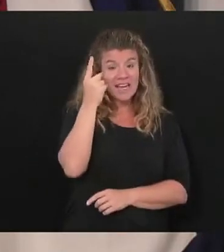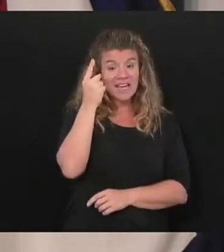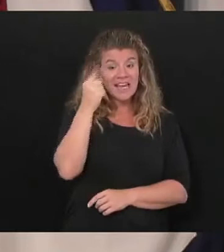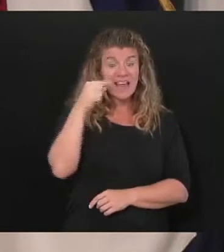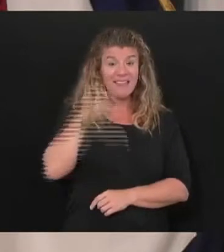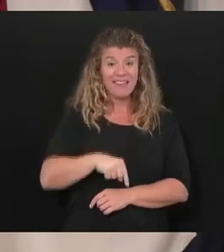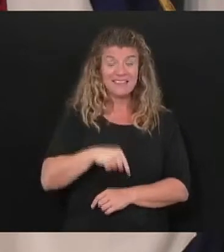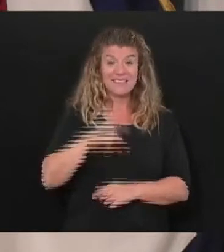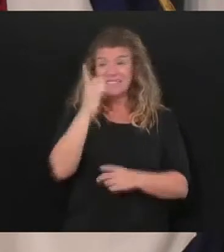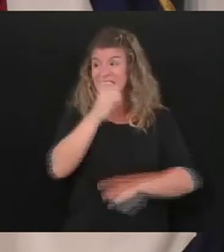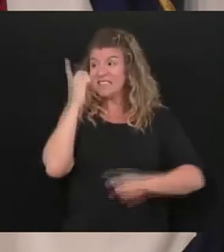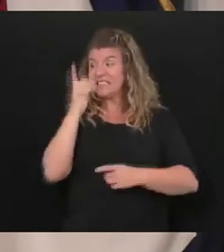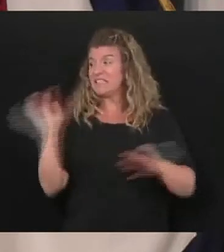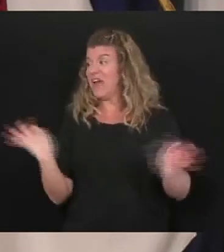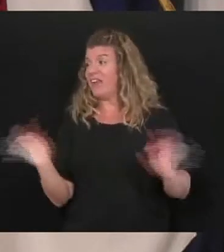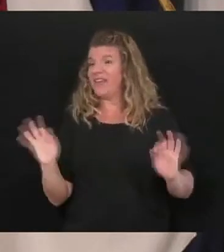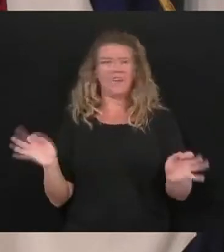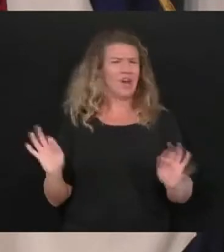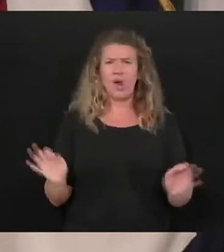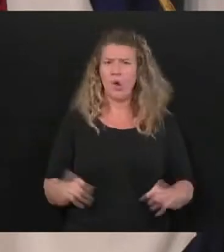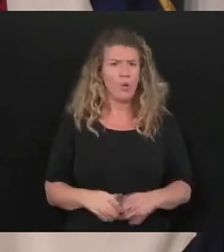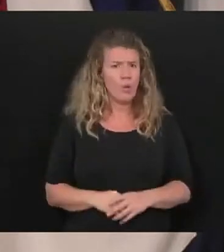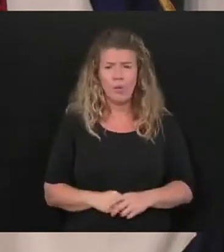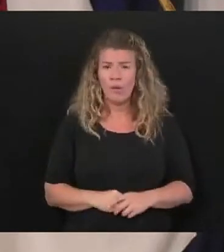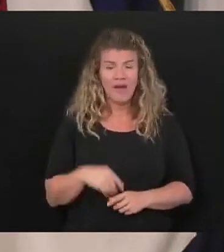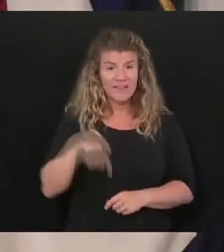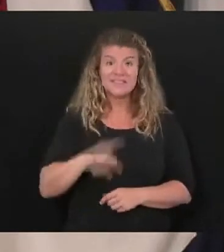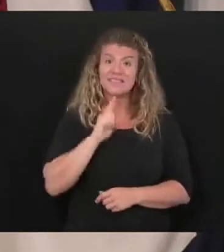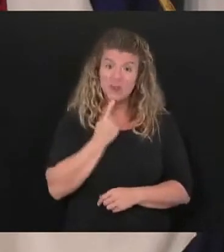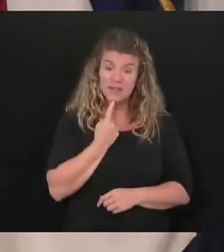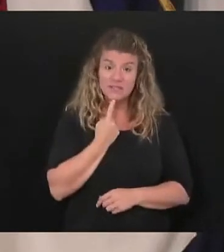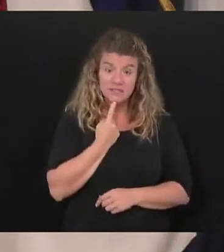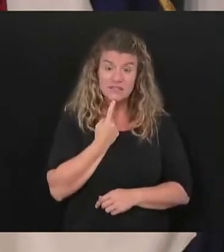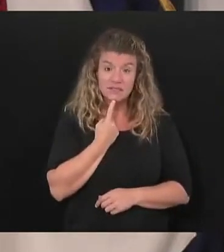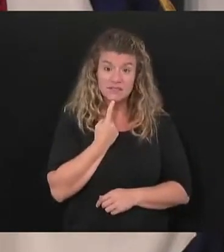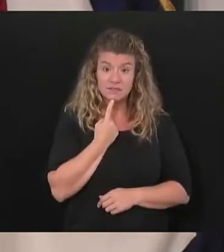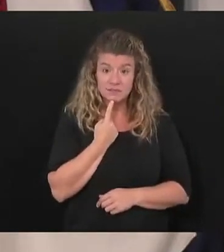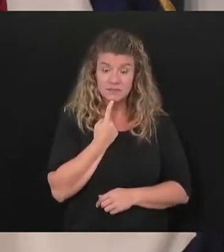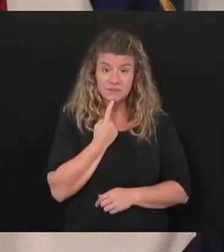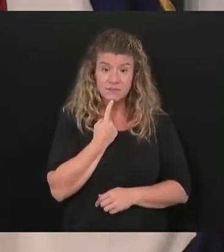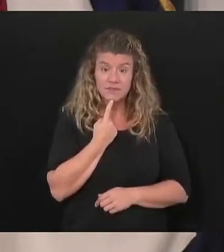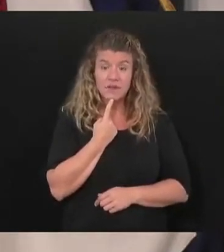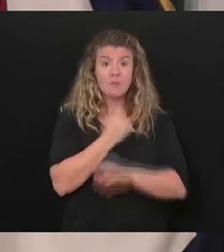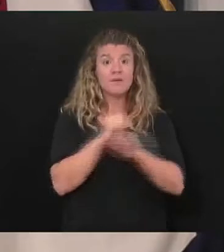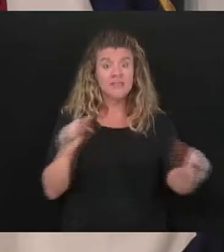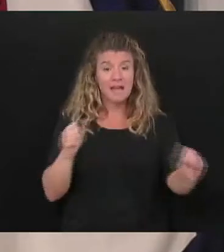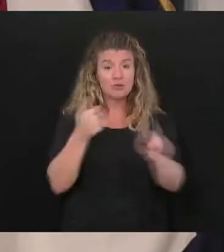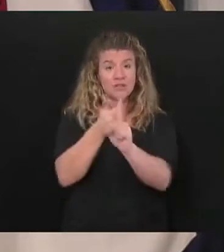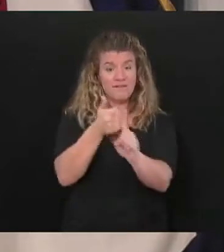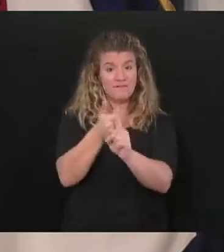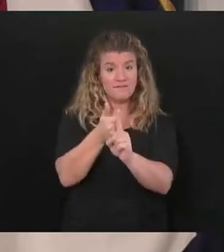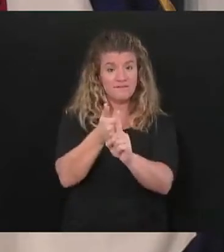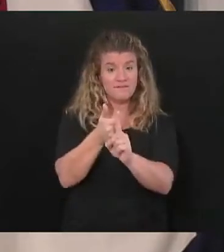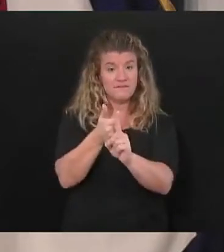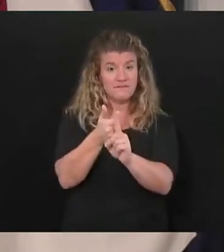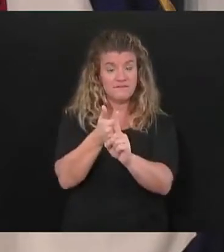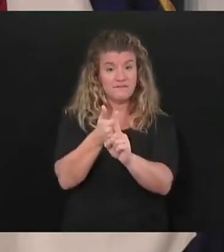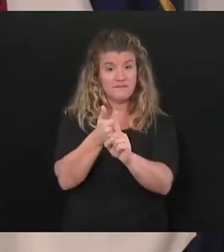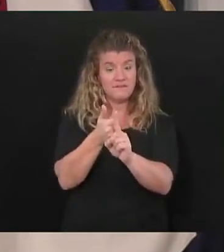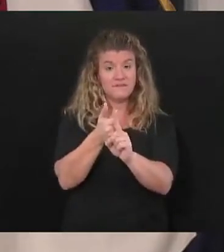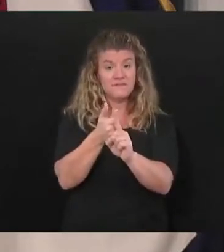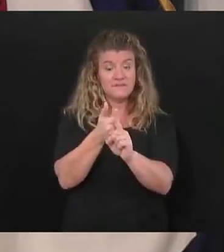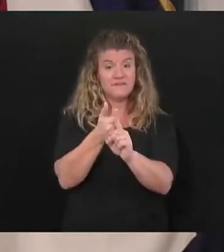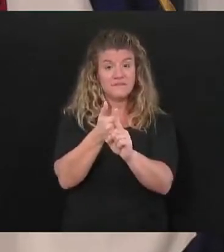thing. This is absolutely serious stuff and so absolutely protect yourself and we